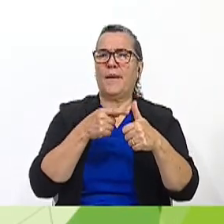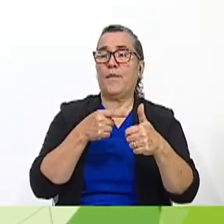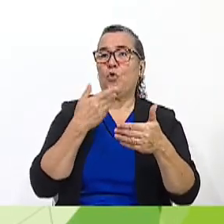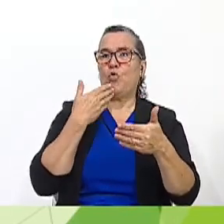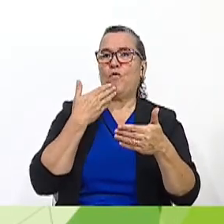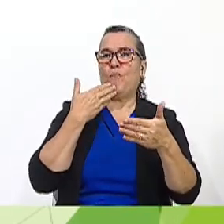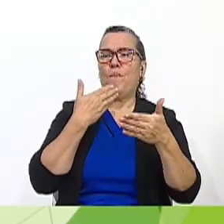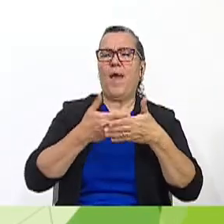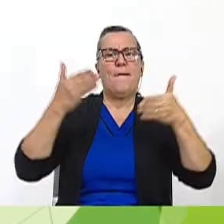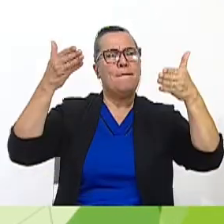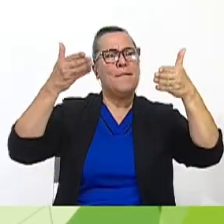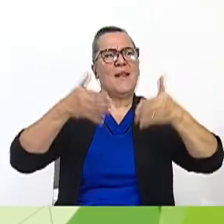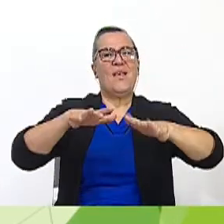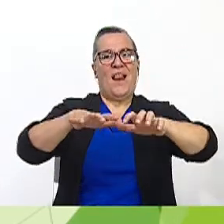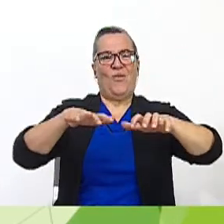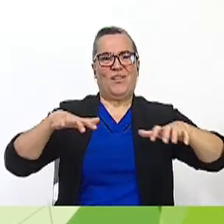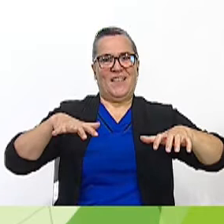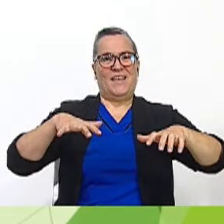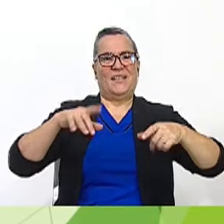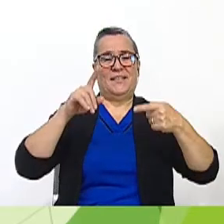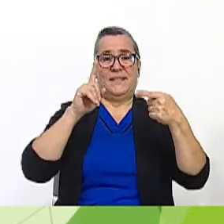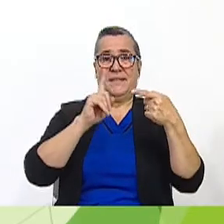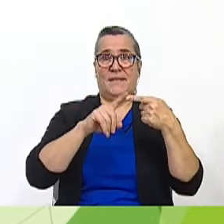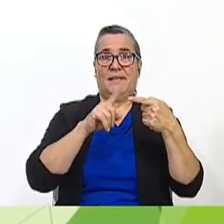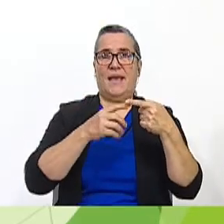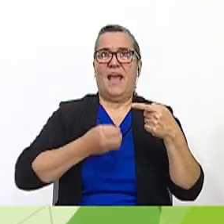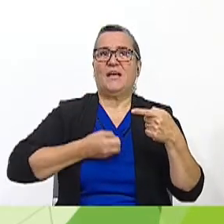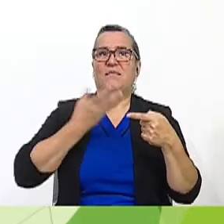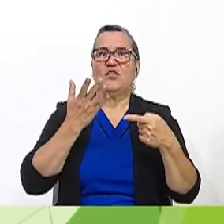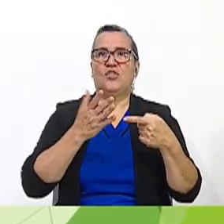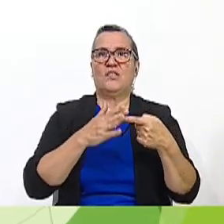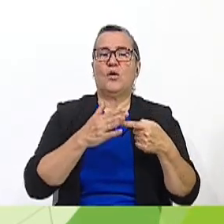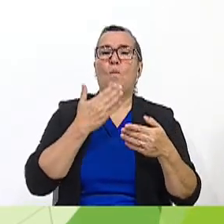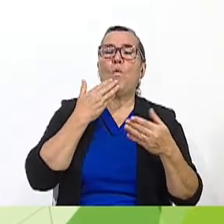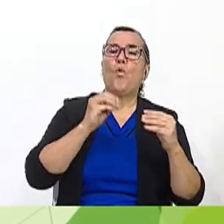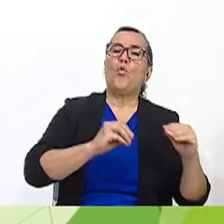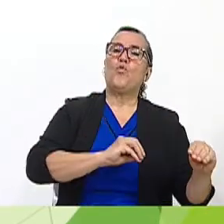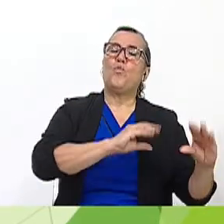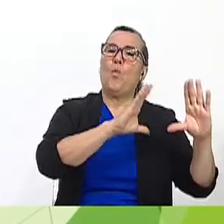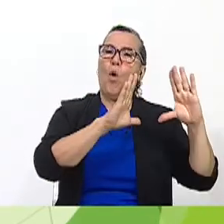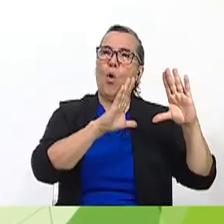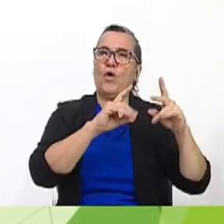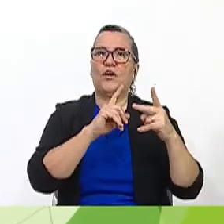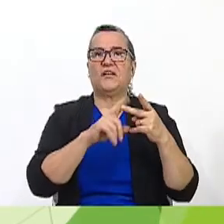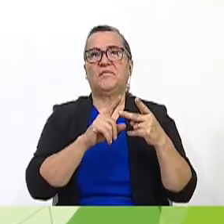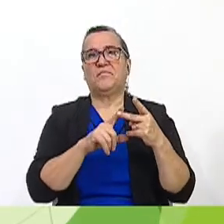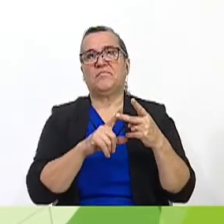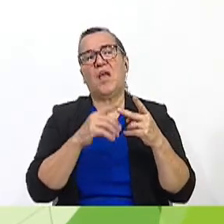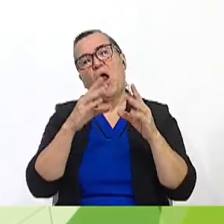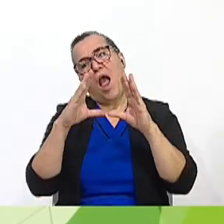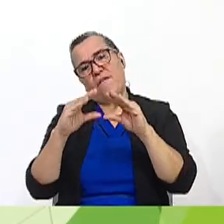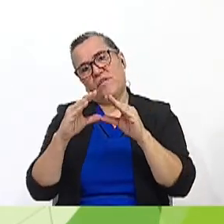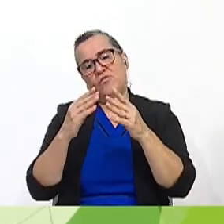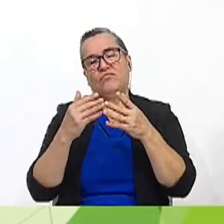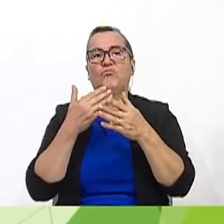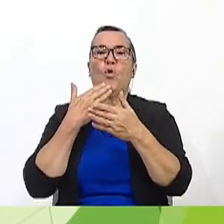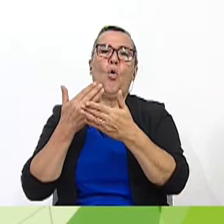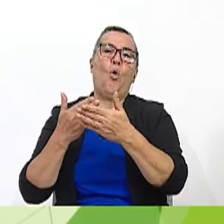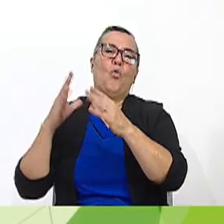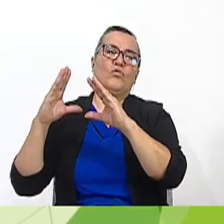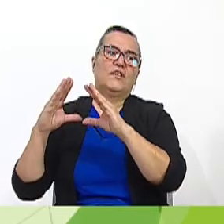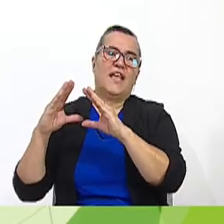your audience. And you are going to use expressions like, uh, for example, good morning, good afternoon,